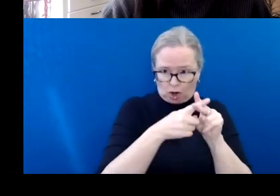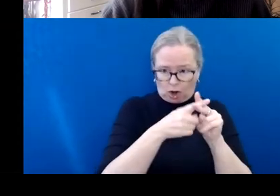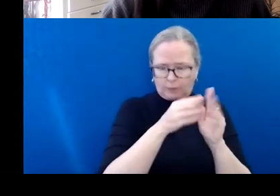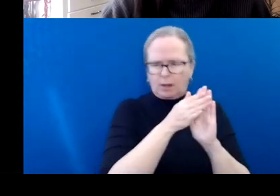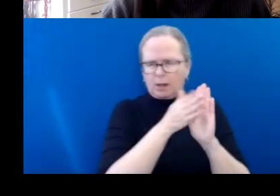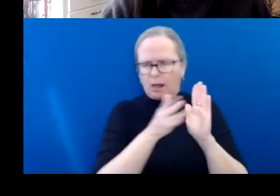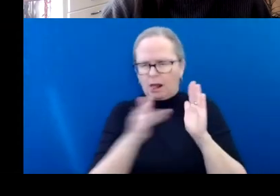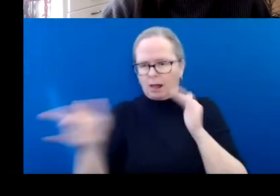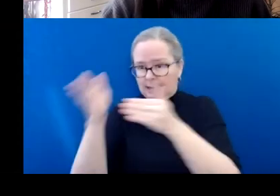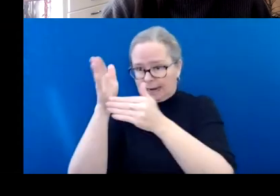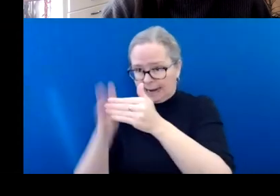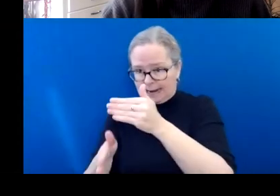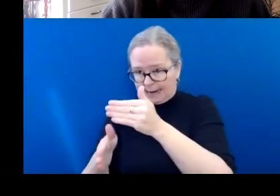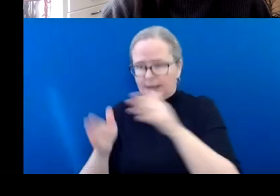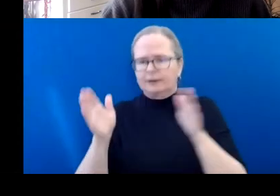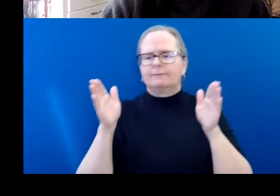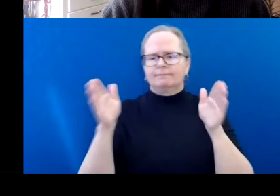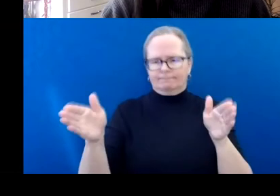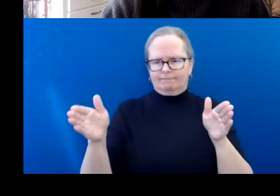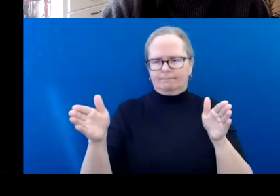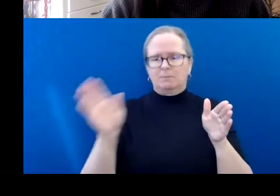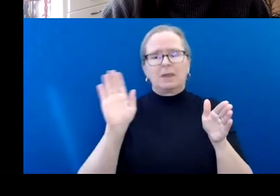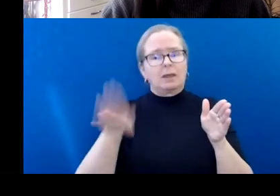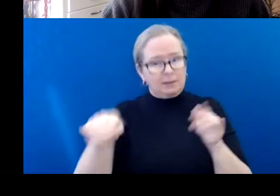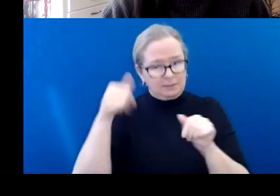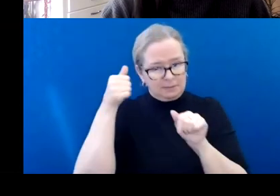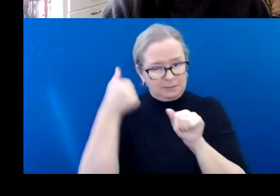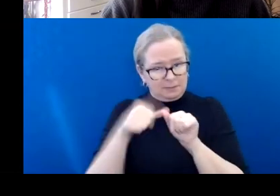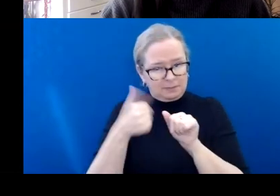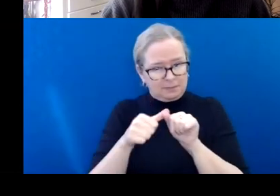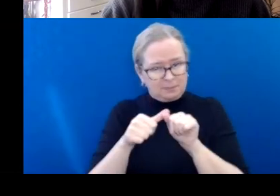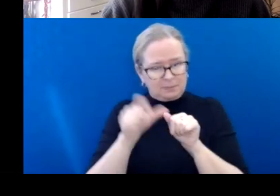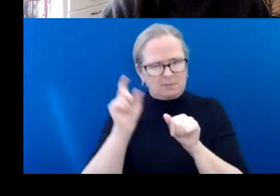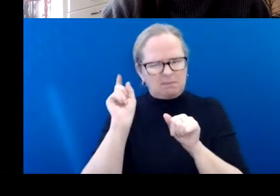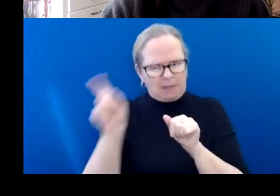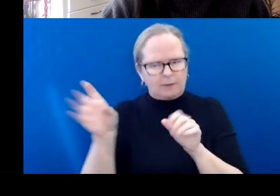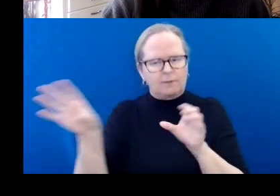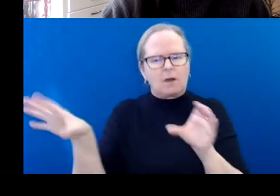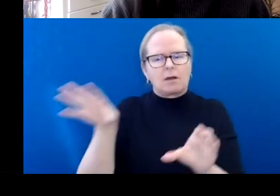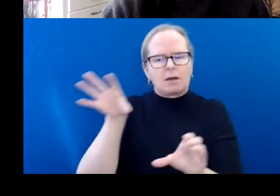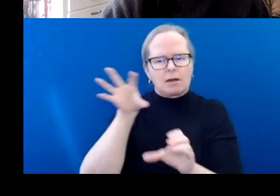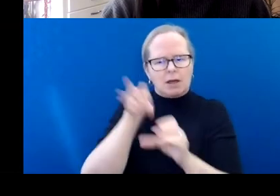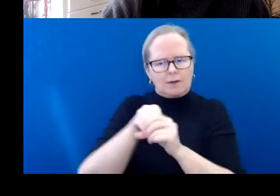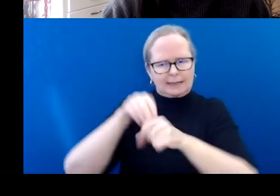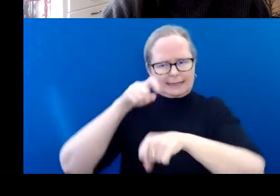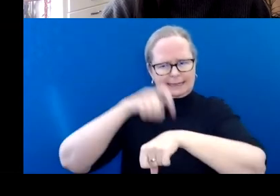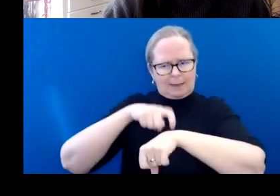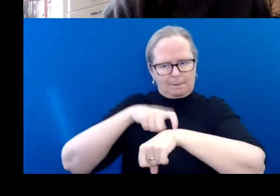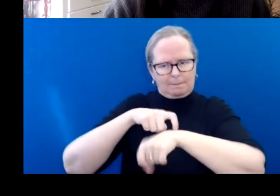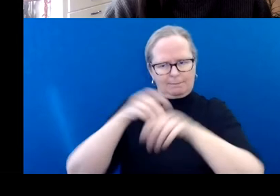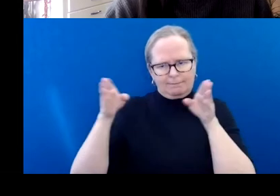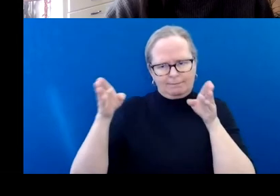Remembering to ensure that your activities fall within the eligible date range for the intake period that you're applying to.